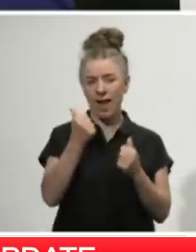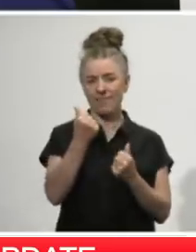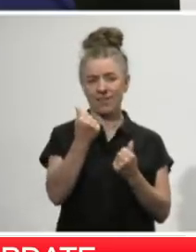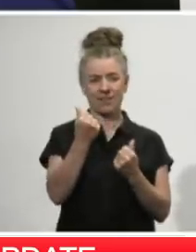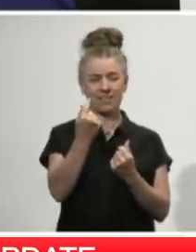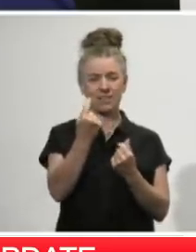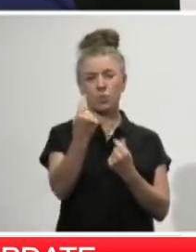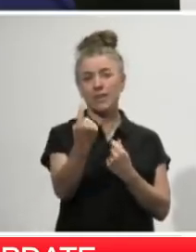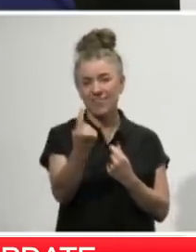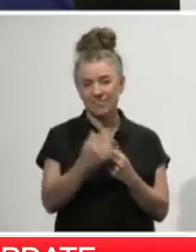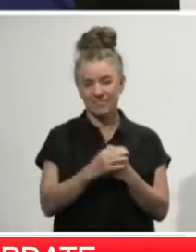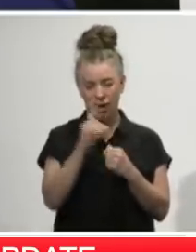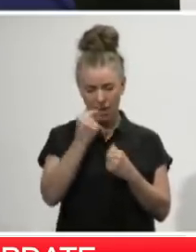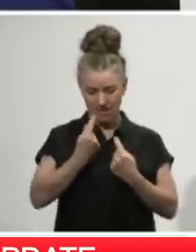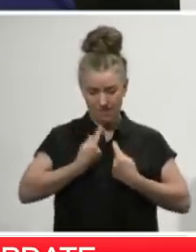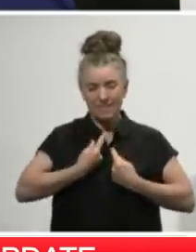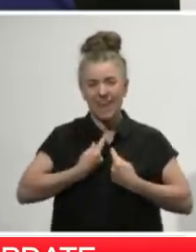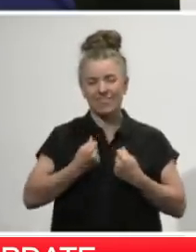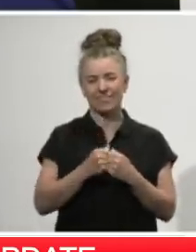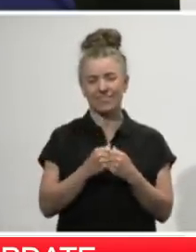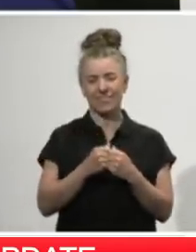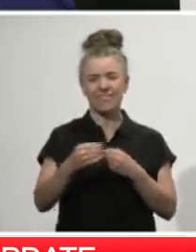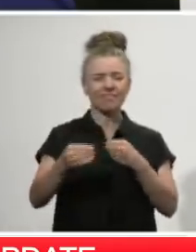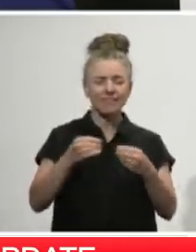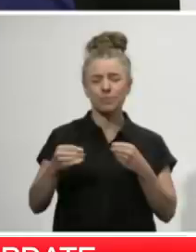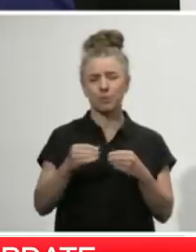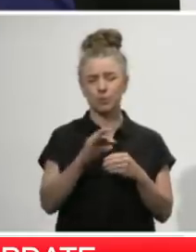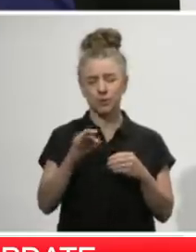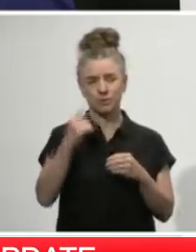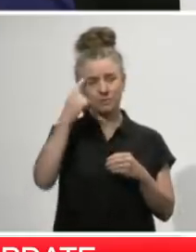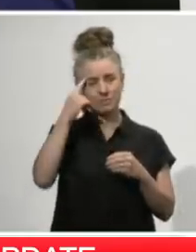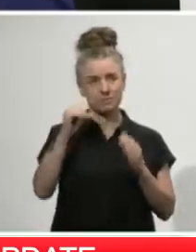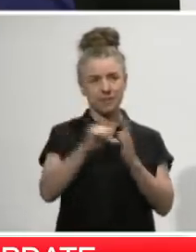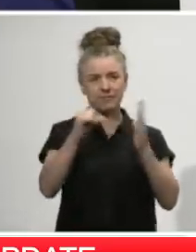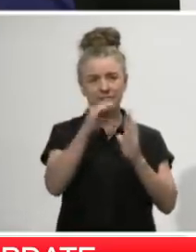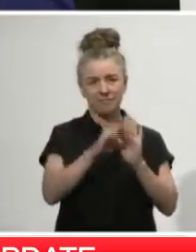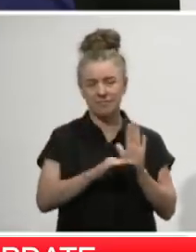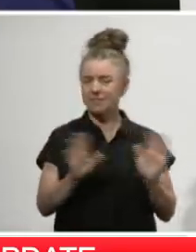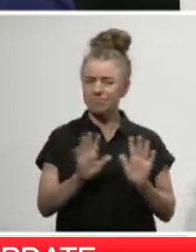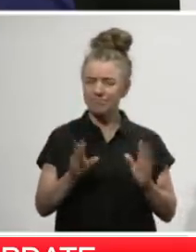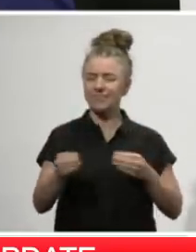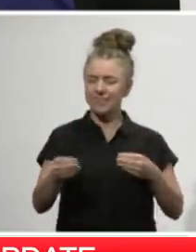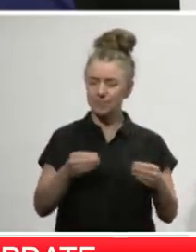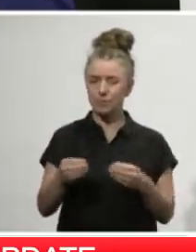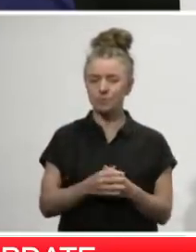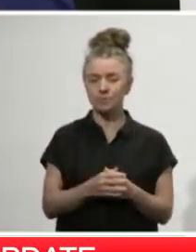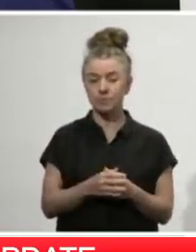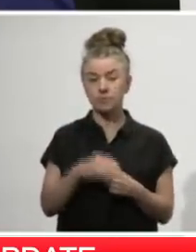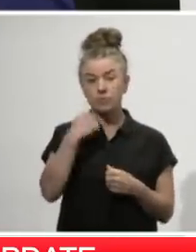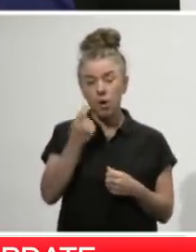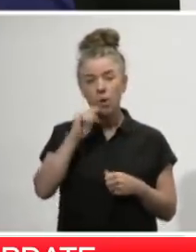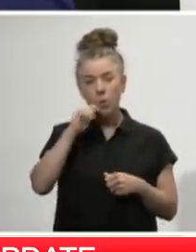time. That's why we will tomorrow release campaigns and resources with tips designed to help Kiwis cope with the stresses